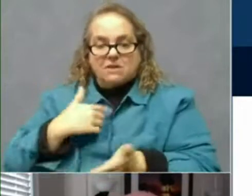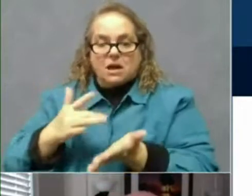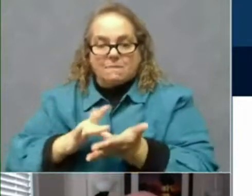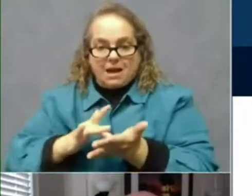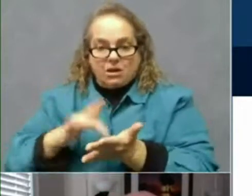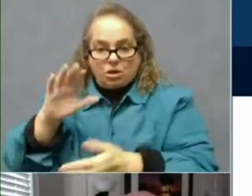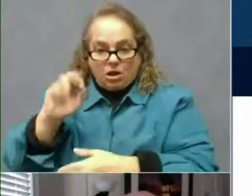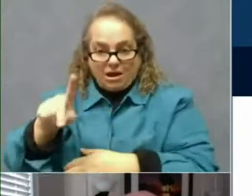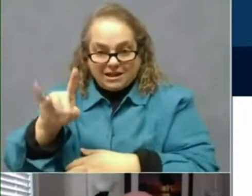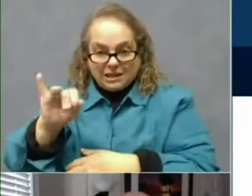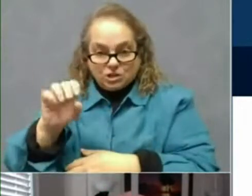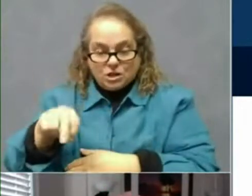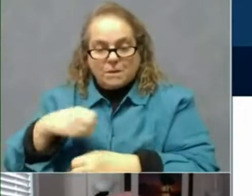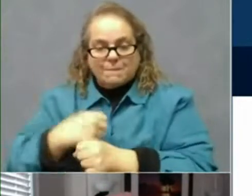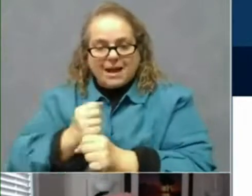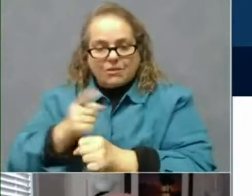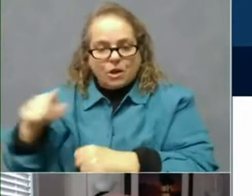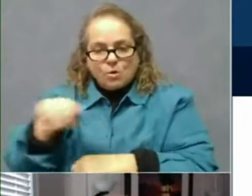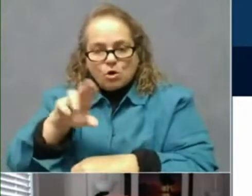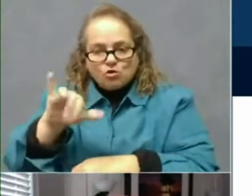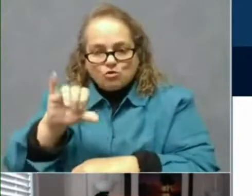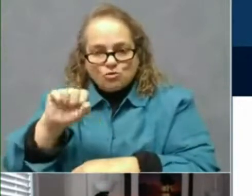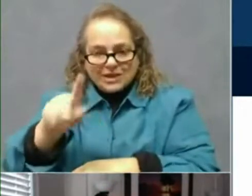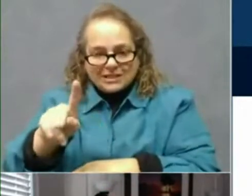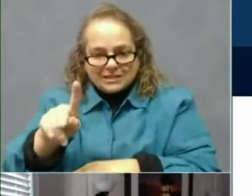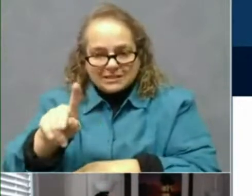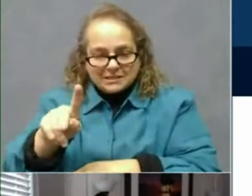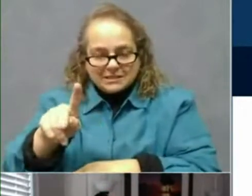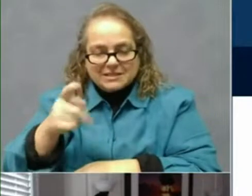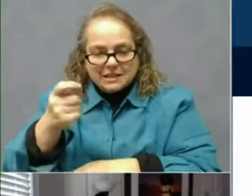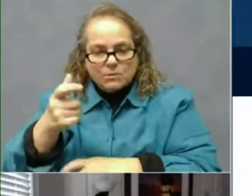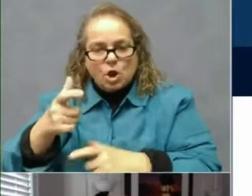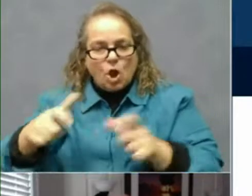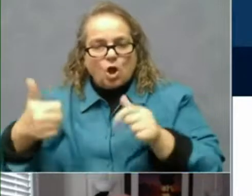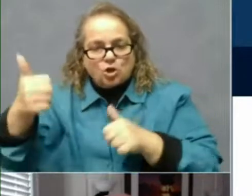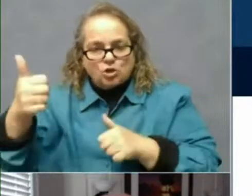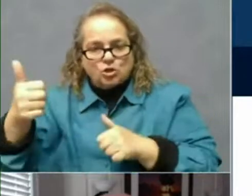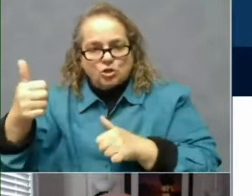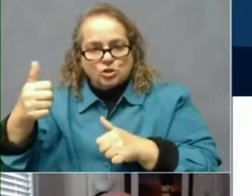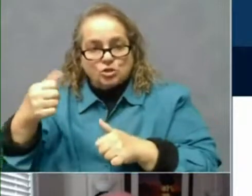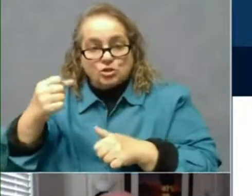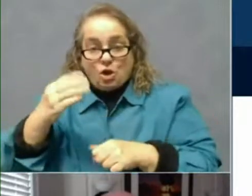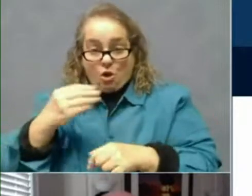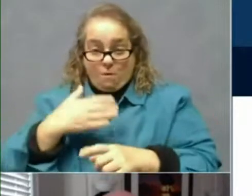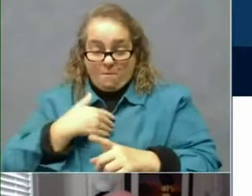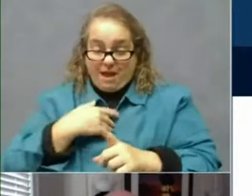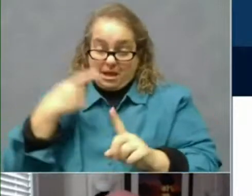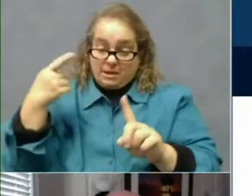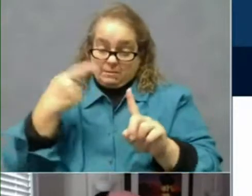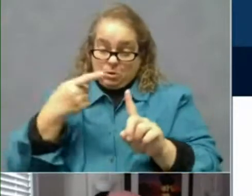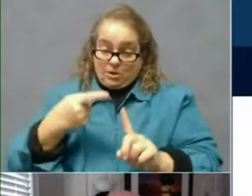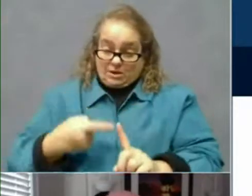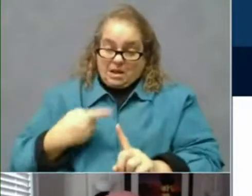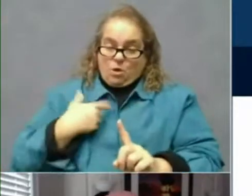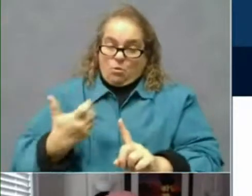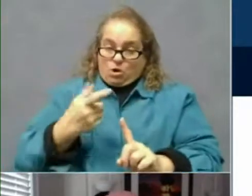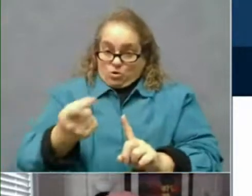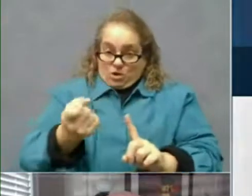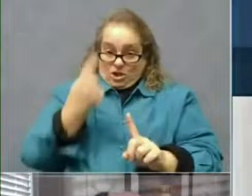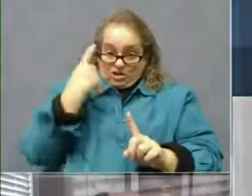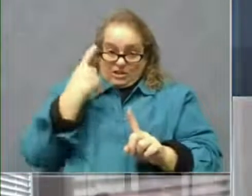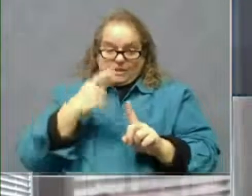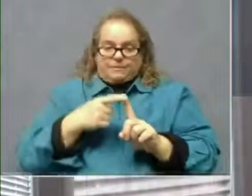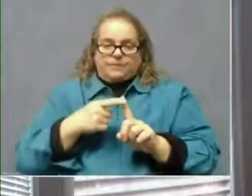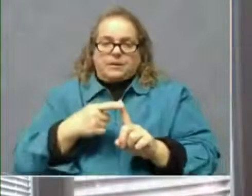-19. It's a slightly larger bucket. So here are the points I want to leave you with. We got to pick up the pace.